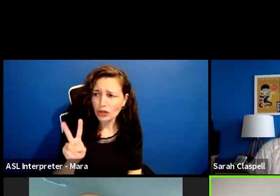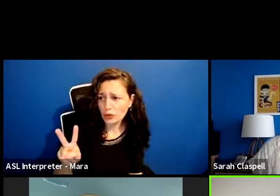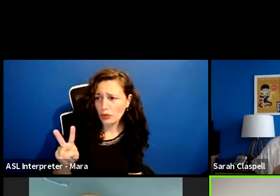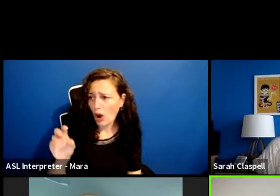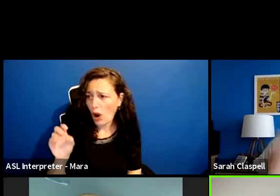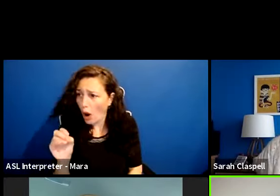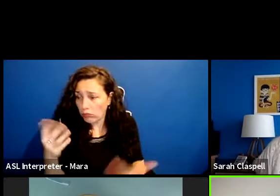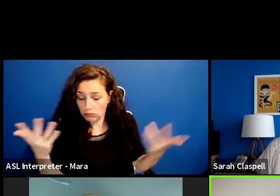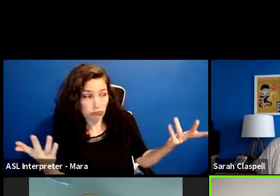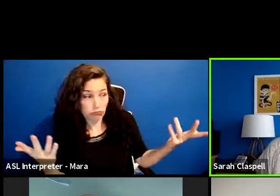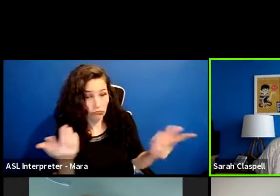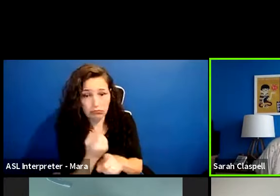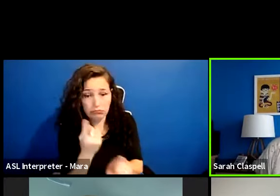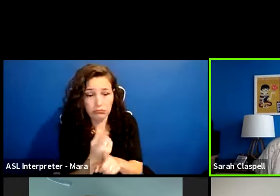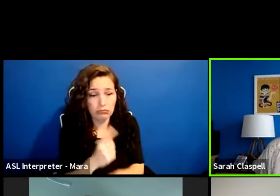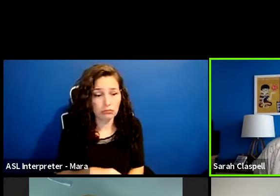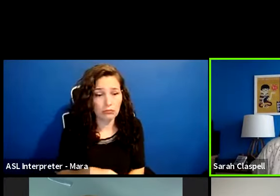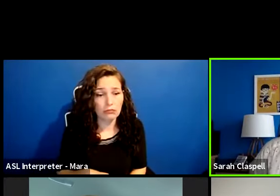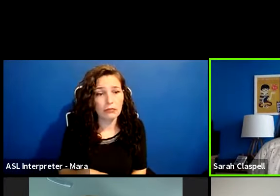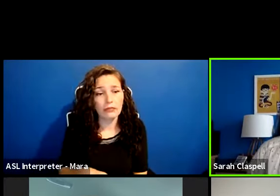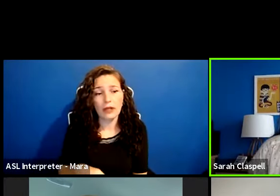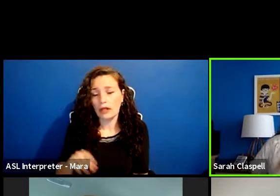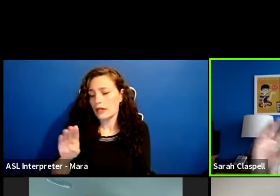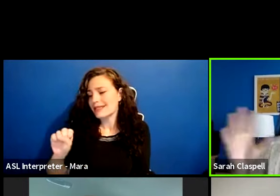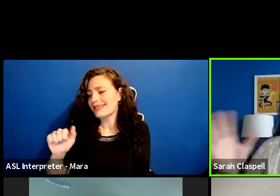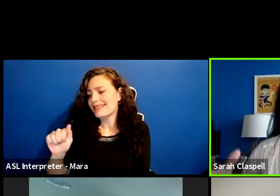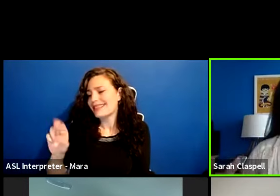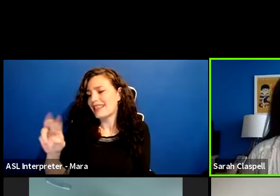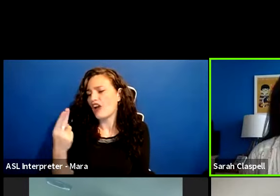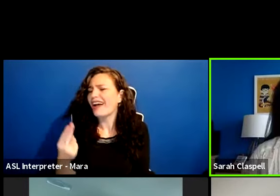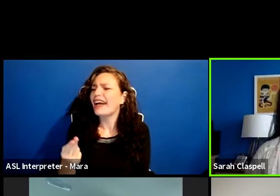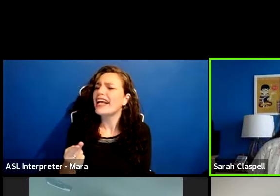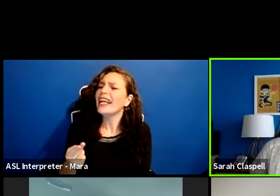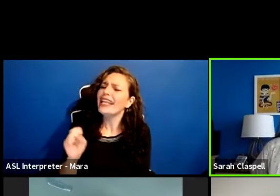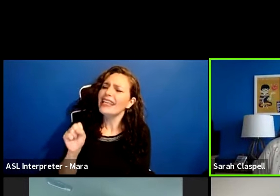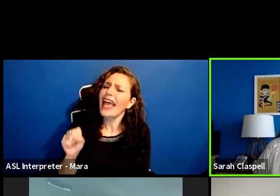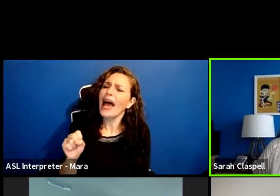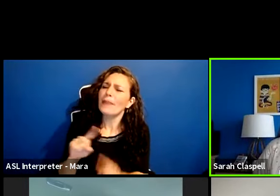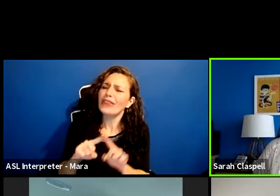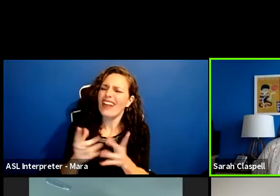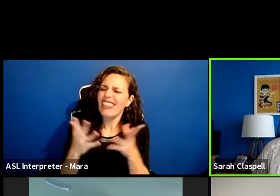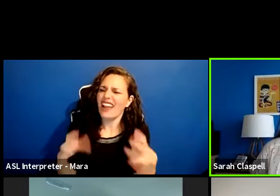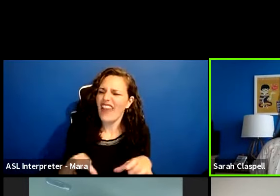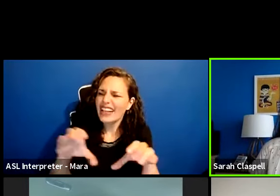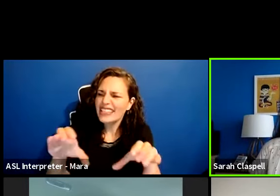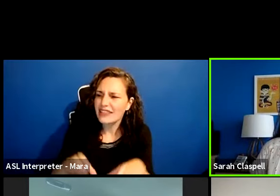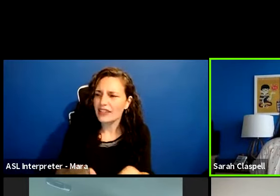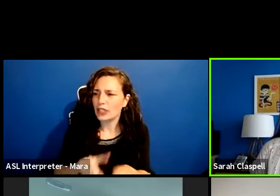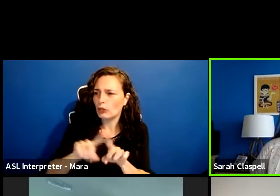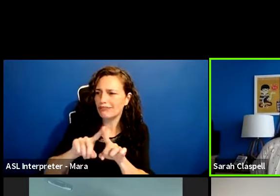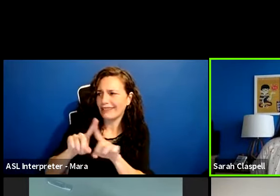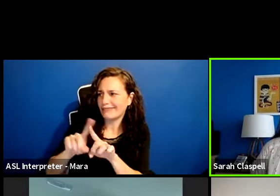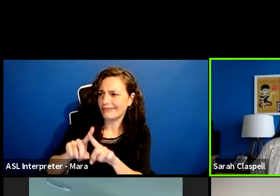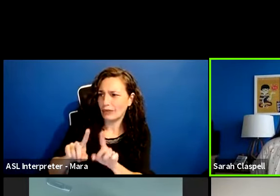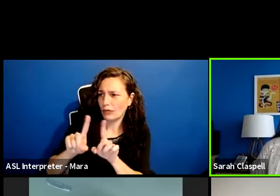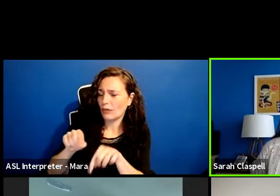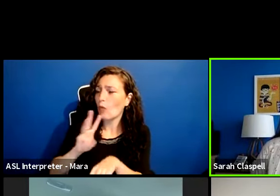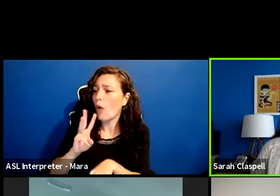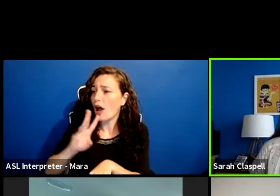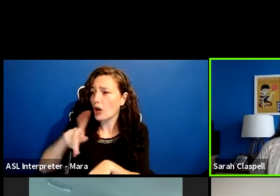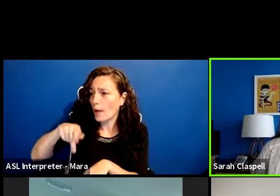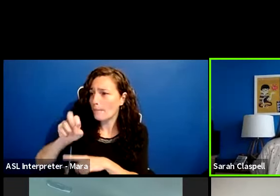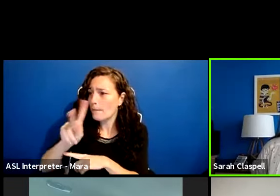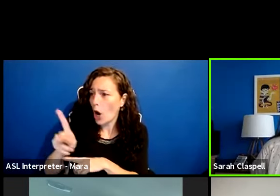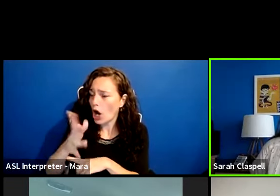Right. Yeah. I think there's just a lot of, a lot of going to water parks, a lot of going to Professor Donahoe's